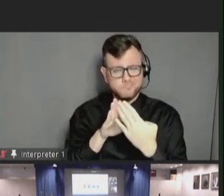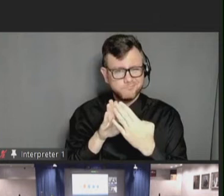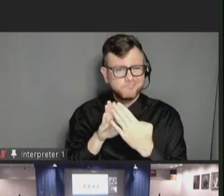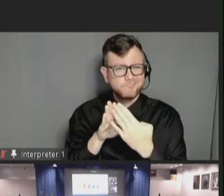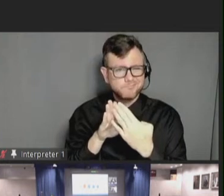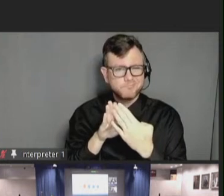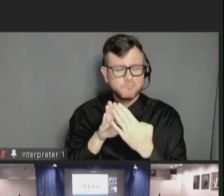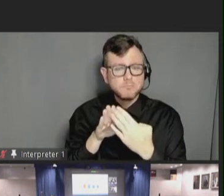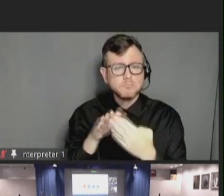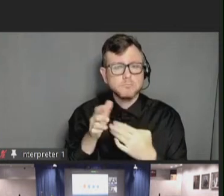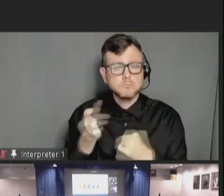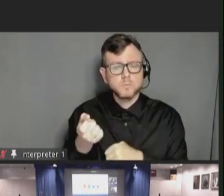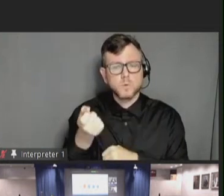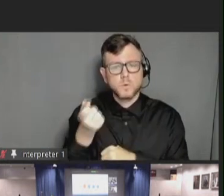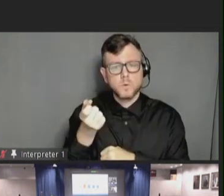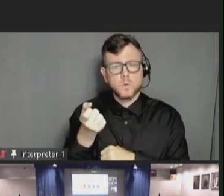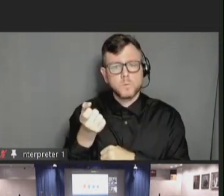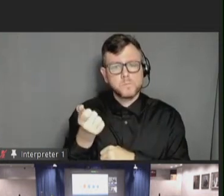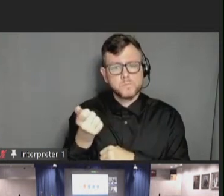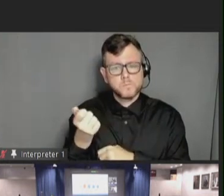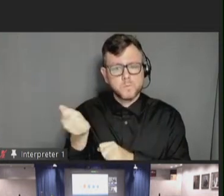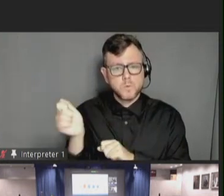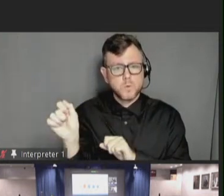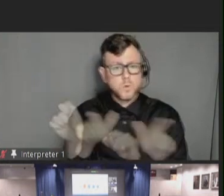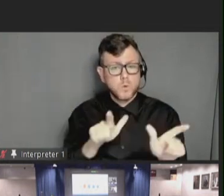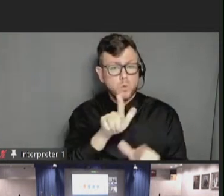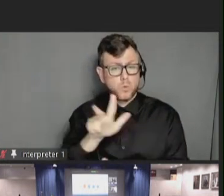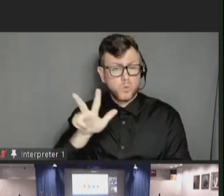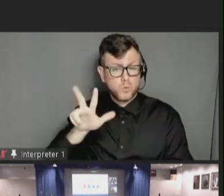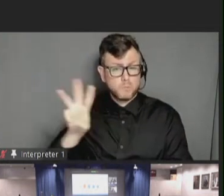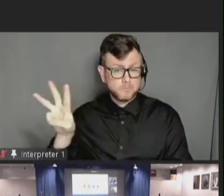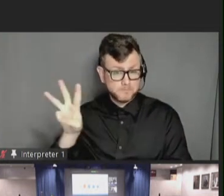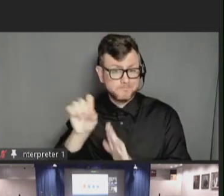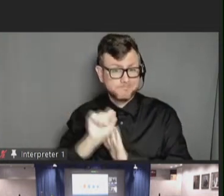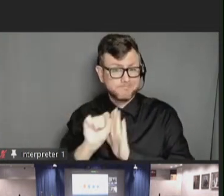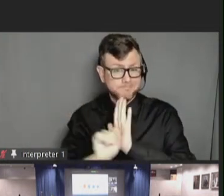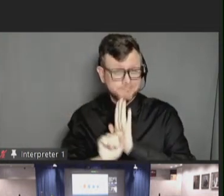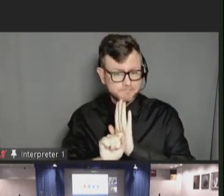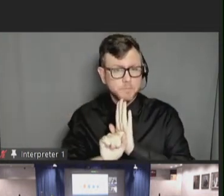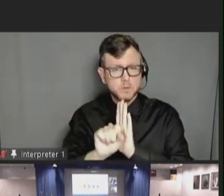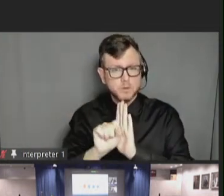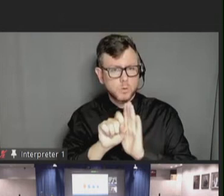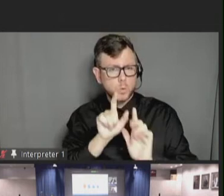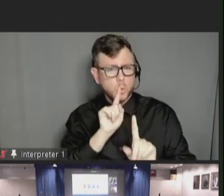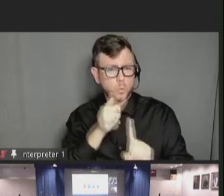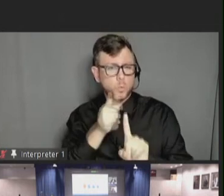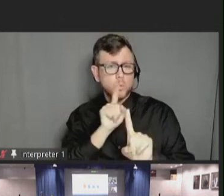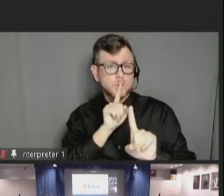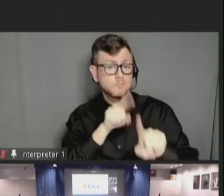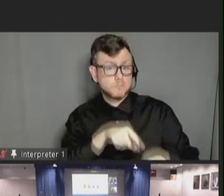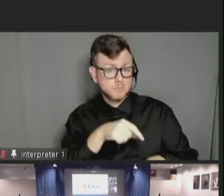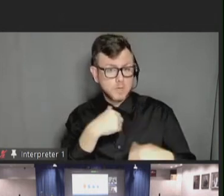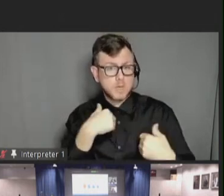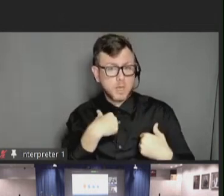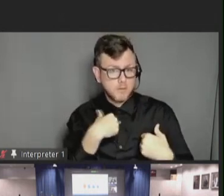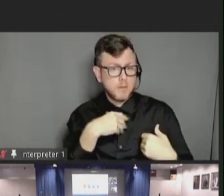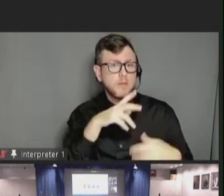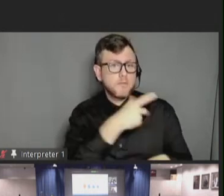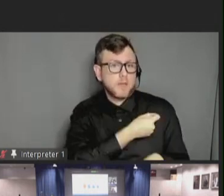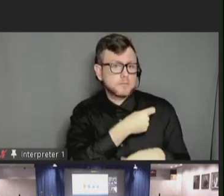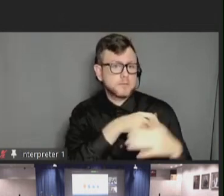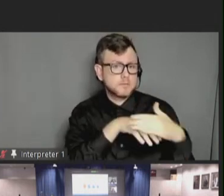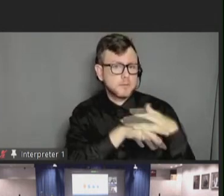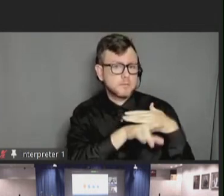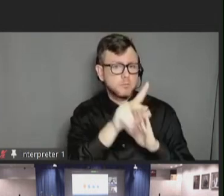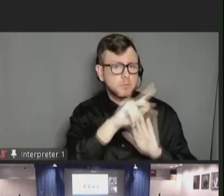36 states that responded had a vaccine access policy in